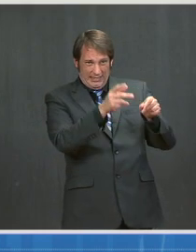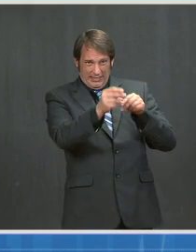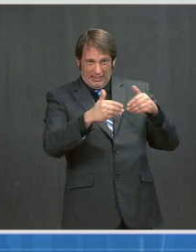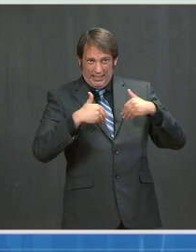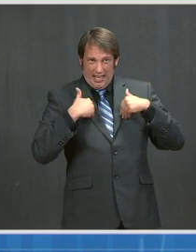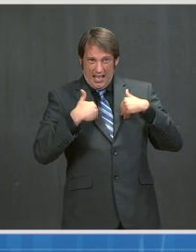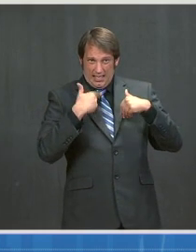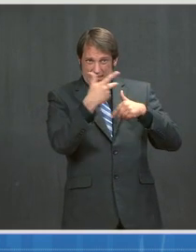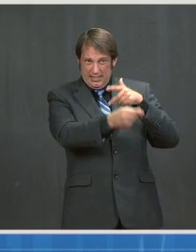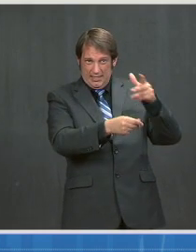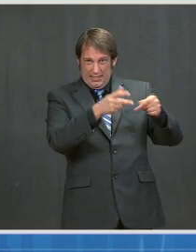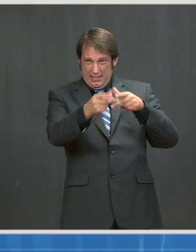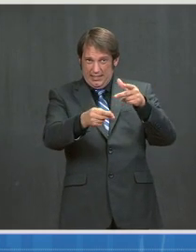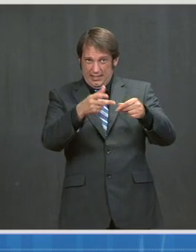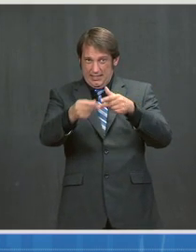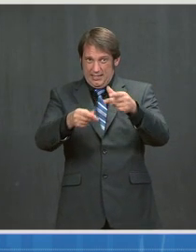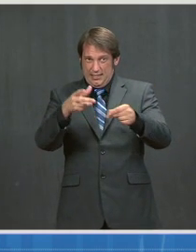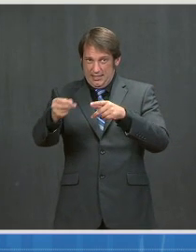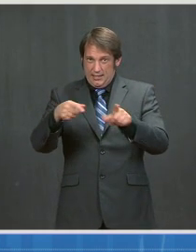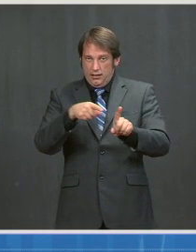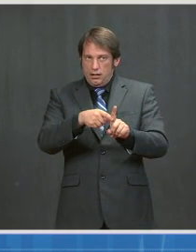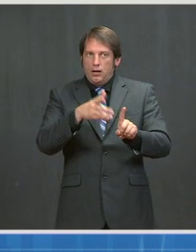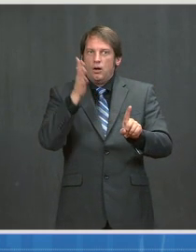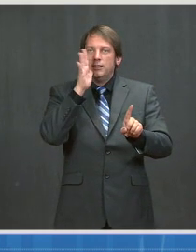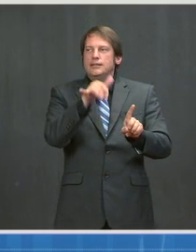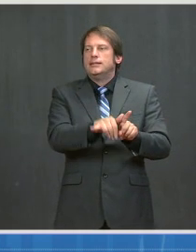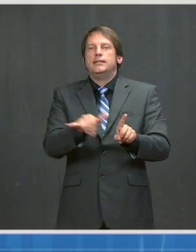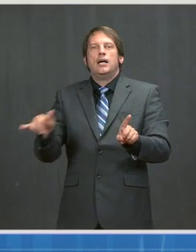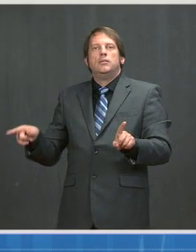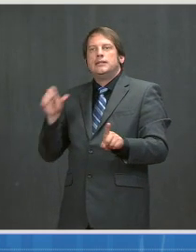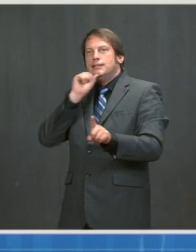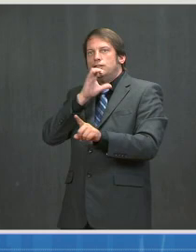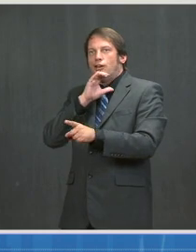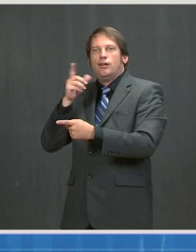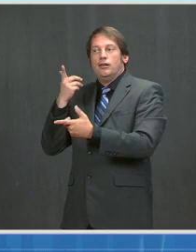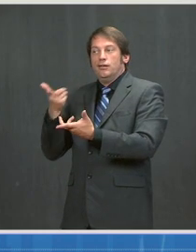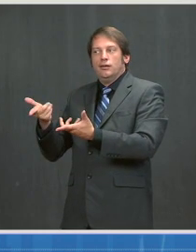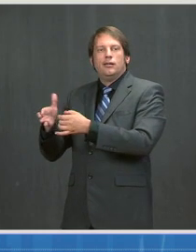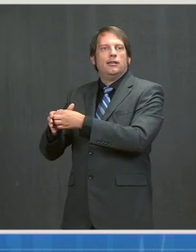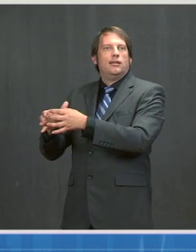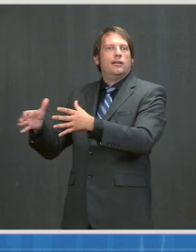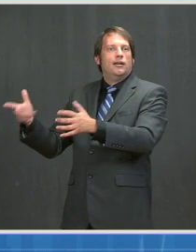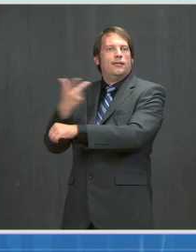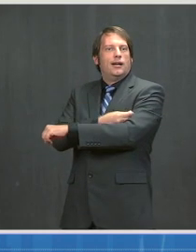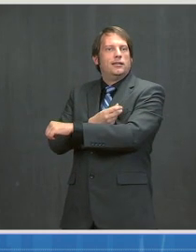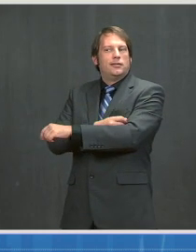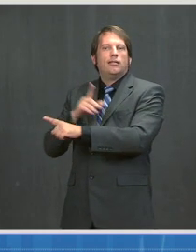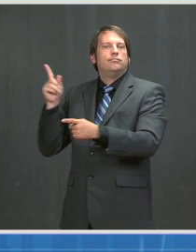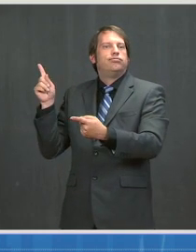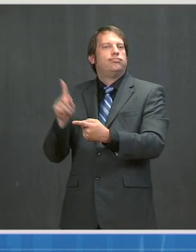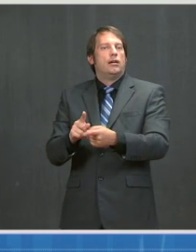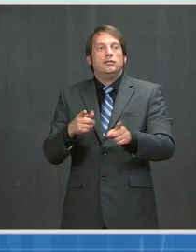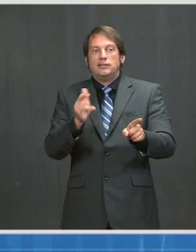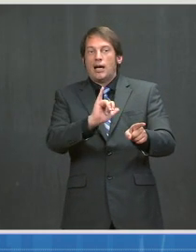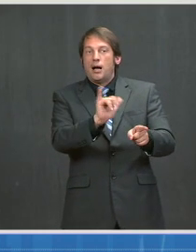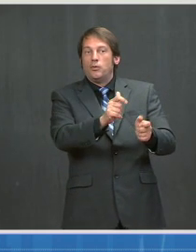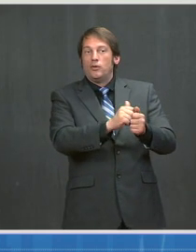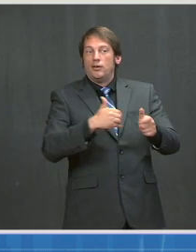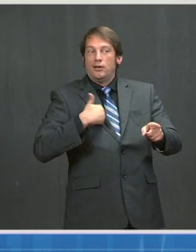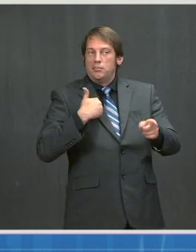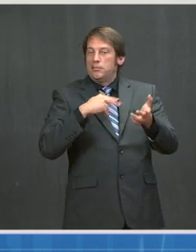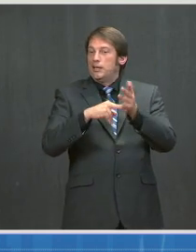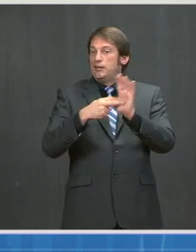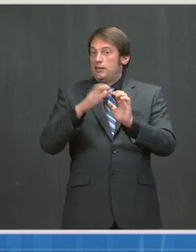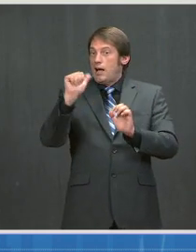close to the levels where we are with seniors, would you imagine that having an impact on the number of cases we're seeing? Dr.